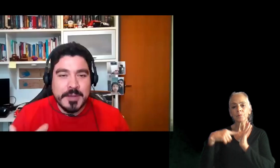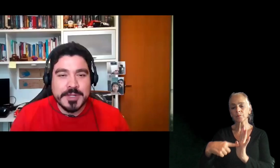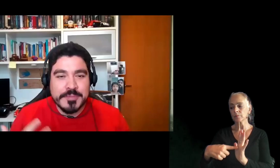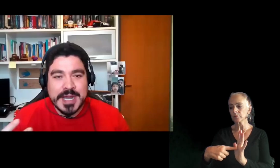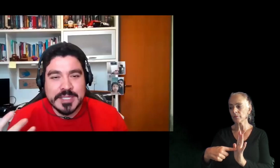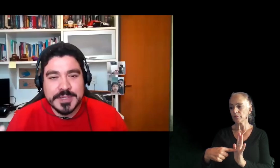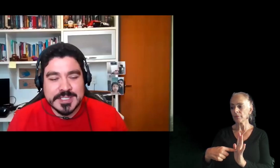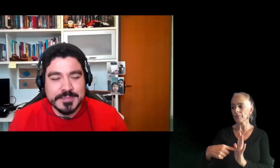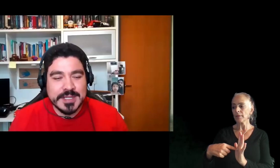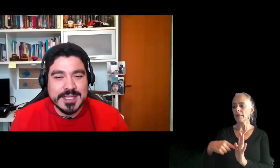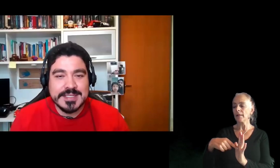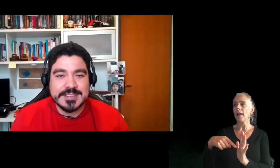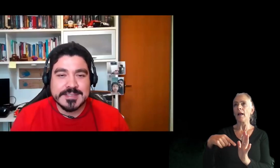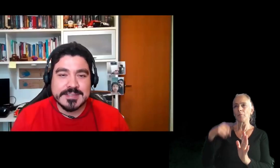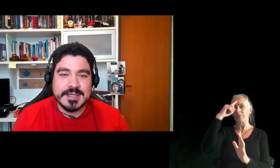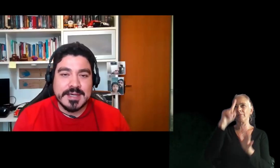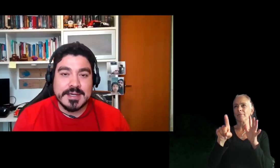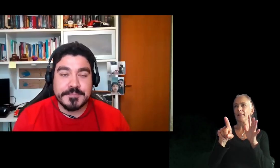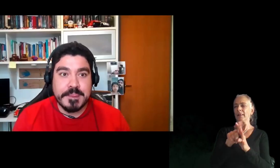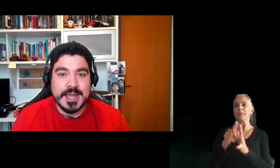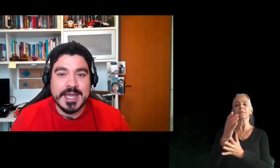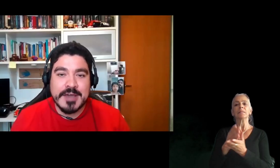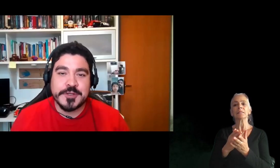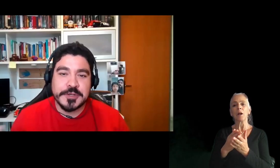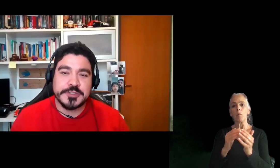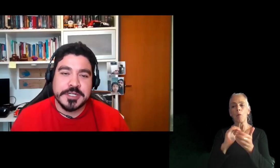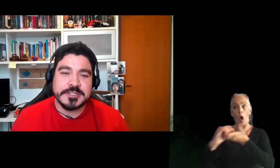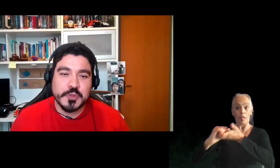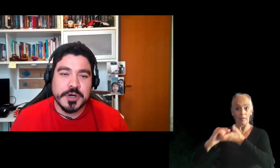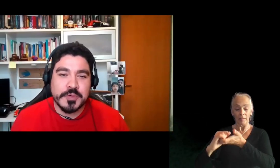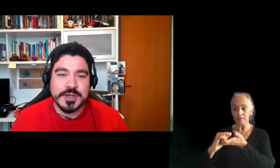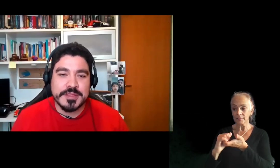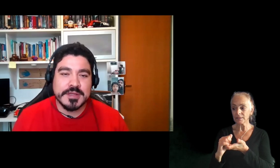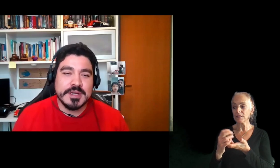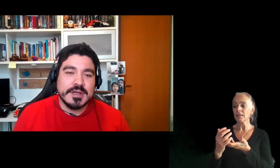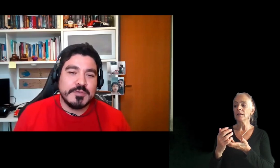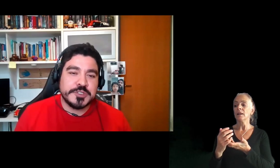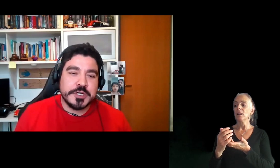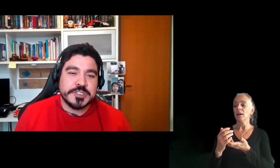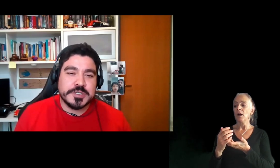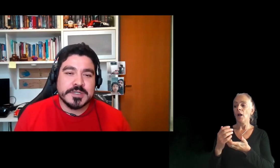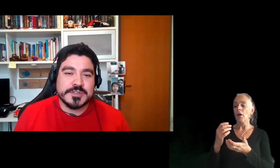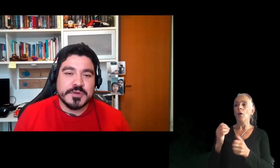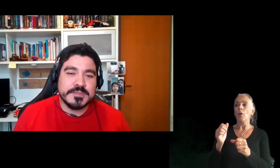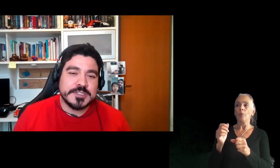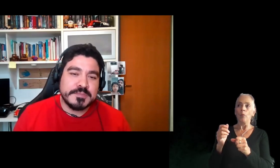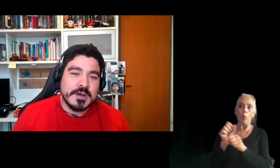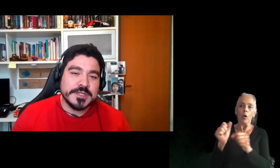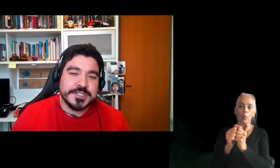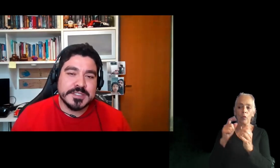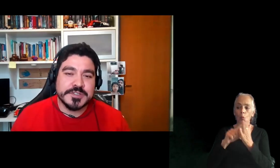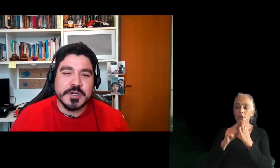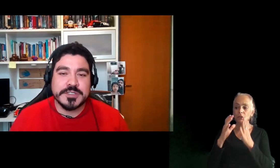this topic reminded me some colleagues, uh, I have the opportunity to work with researchers from